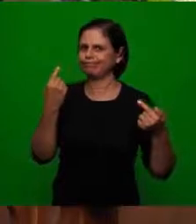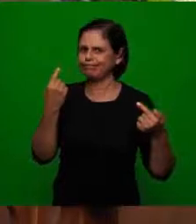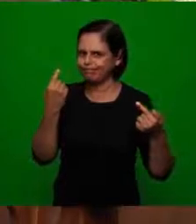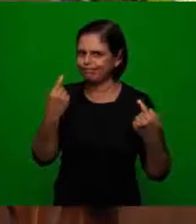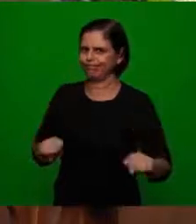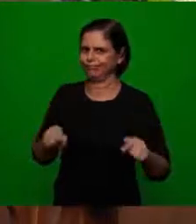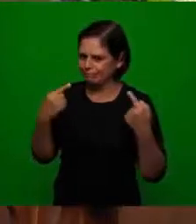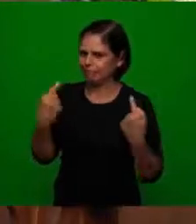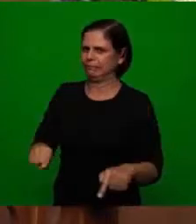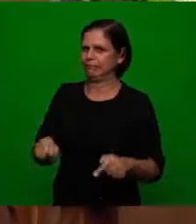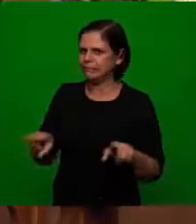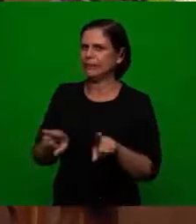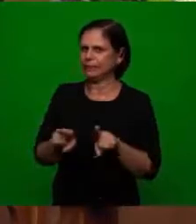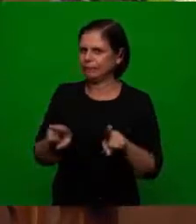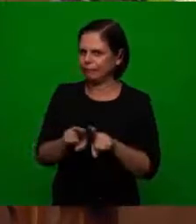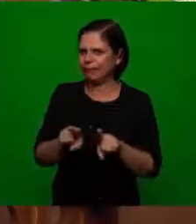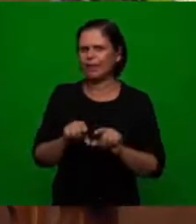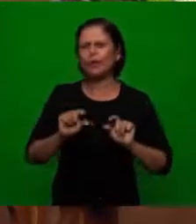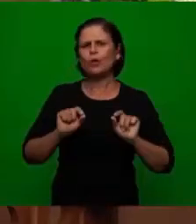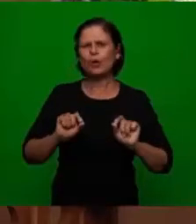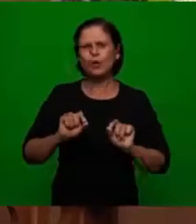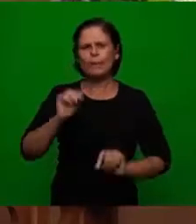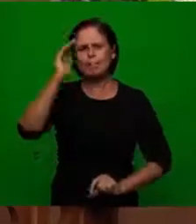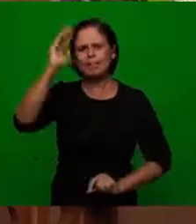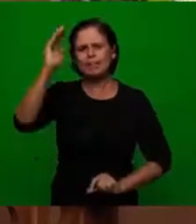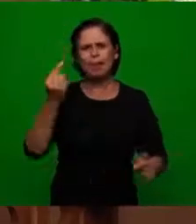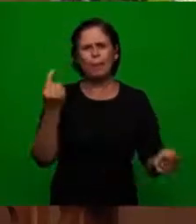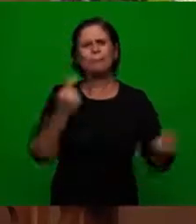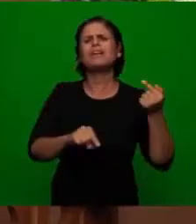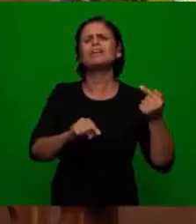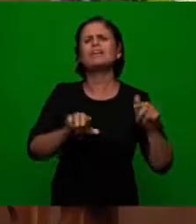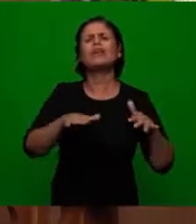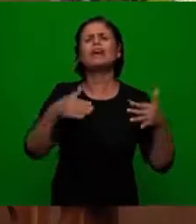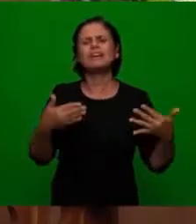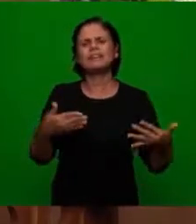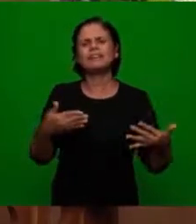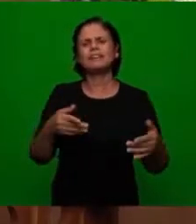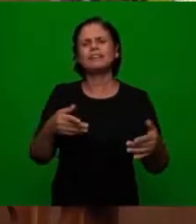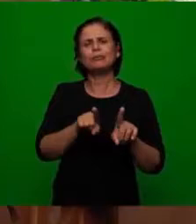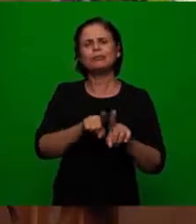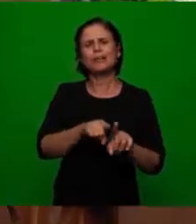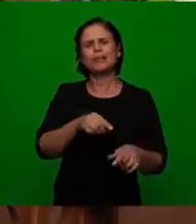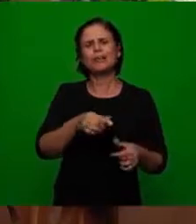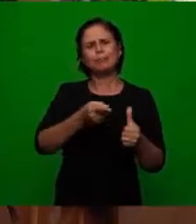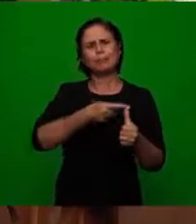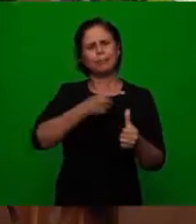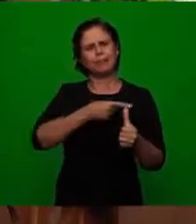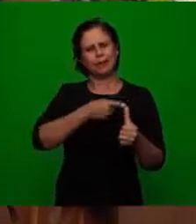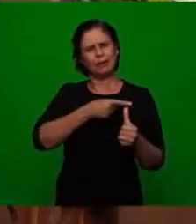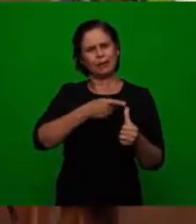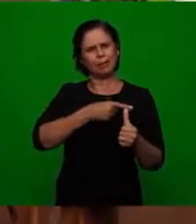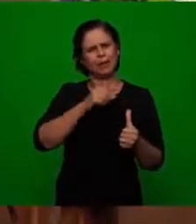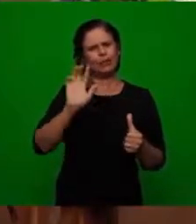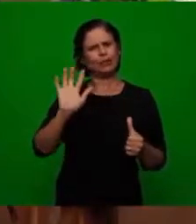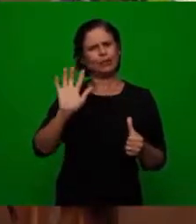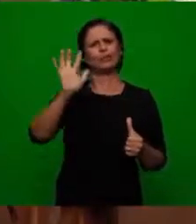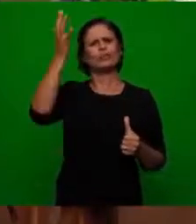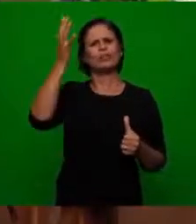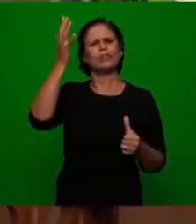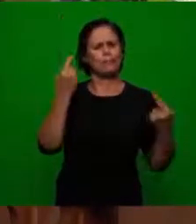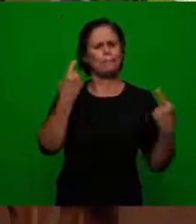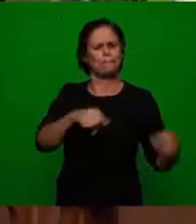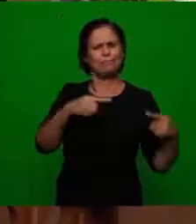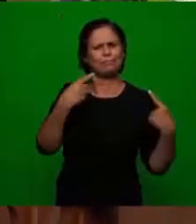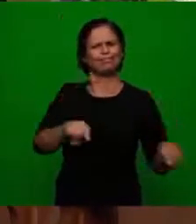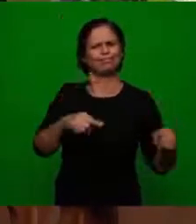great persecutions started and we know that the greatest persecution firstly happened through the